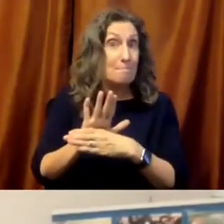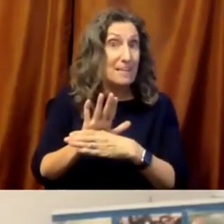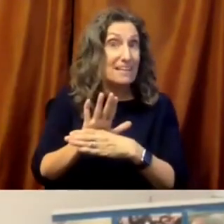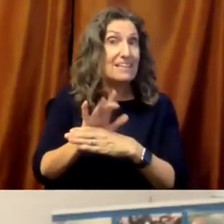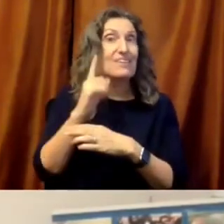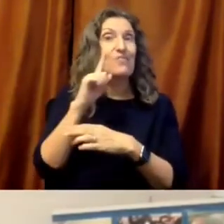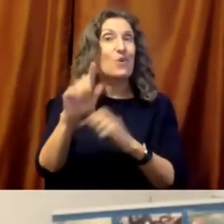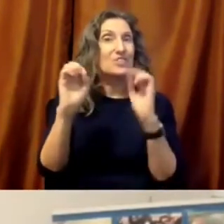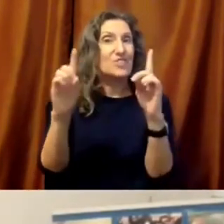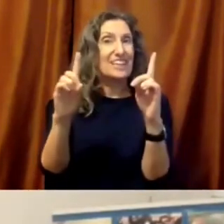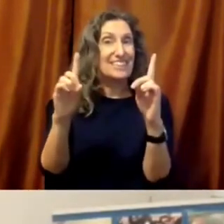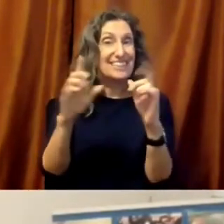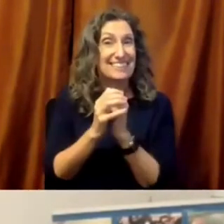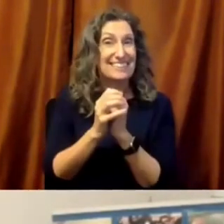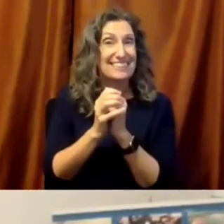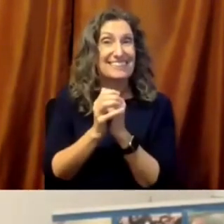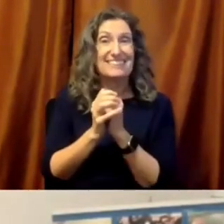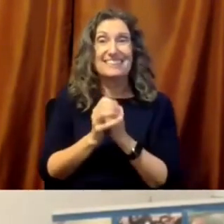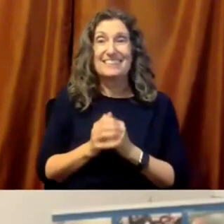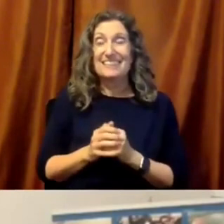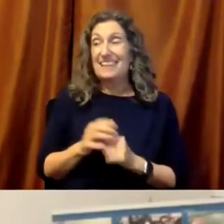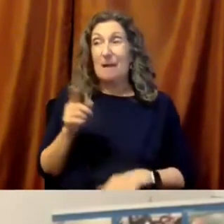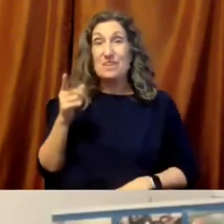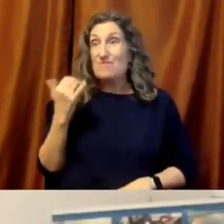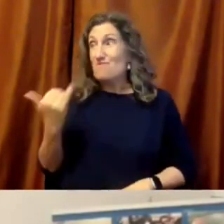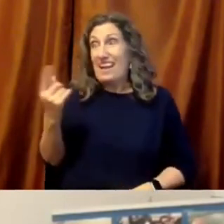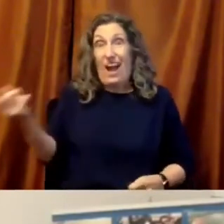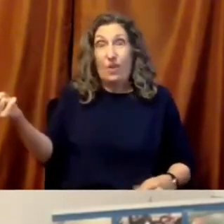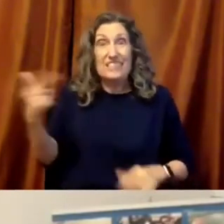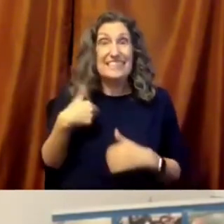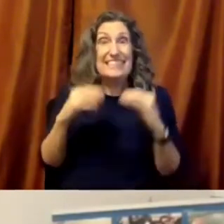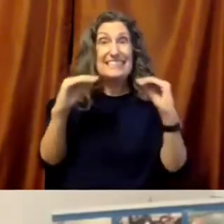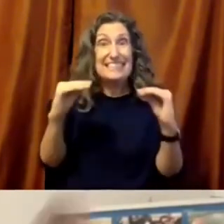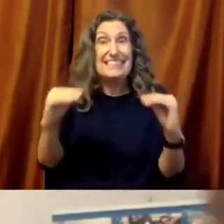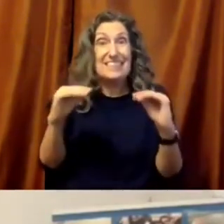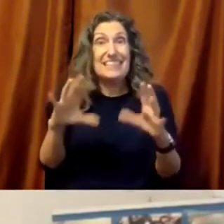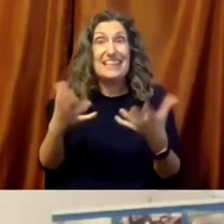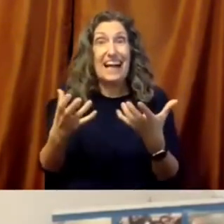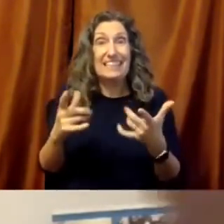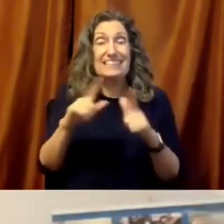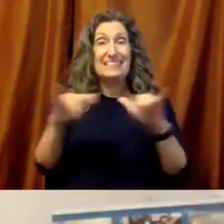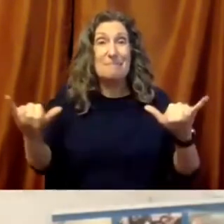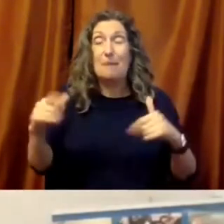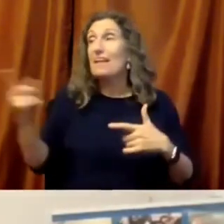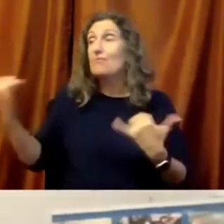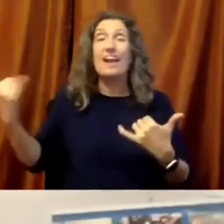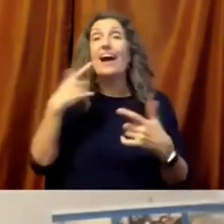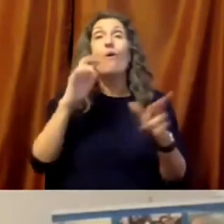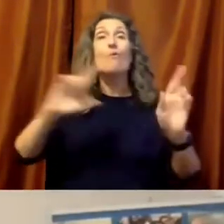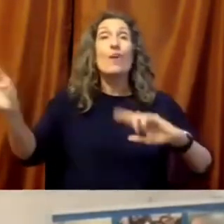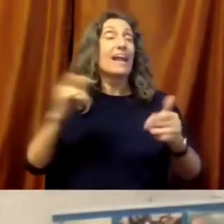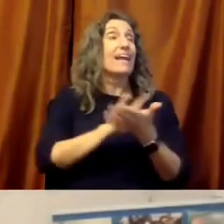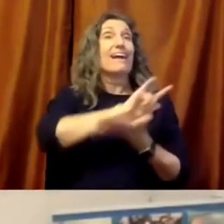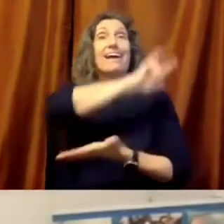commitment the long term. But she also was, you know, she explained she was having to teach her classes as she was getting on the